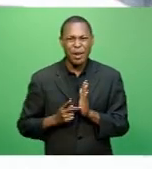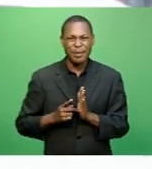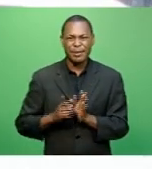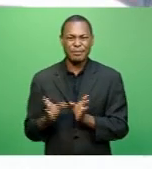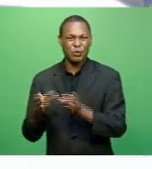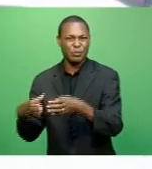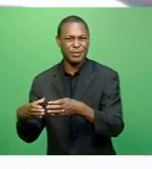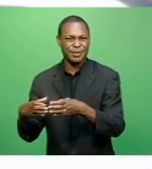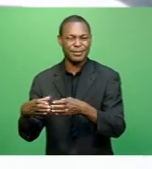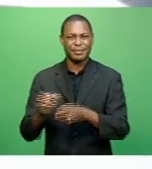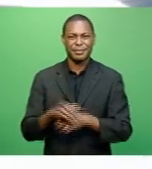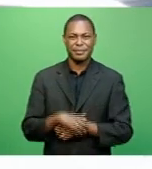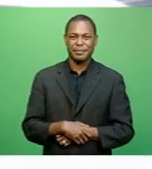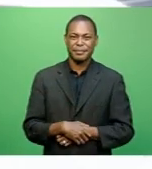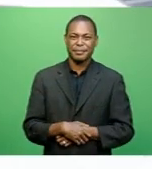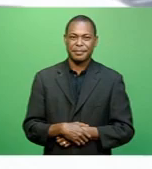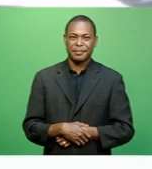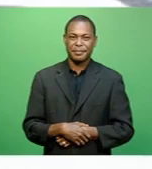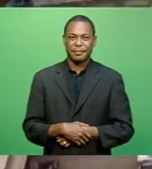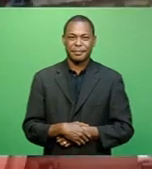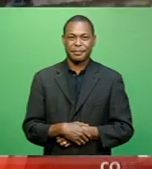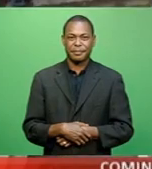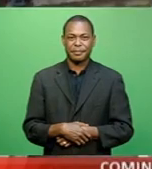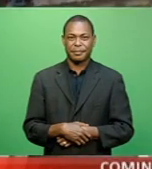Sanya Nibboiler, FBC News.